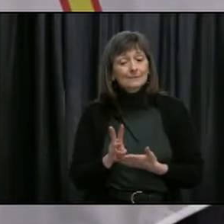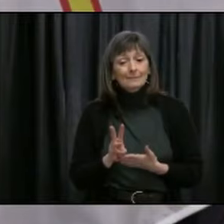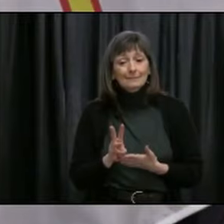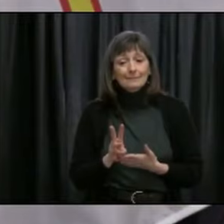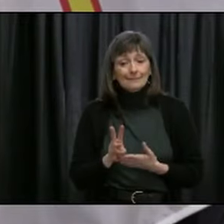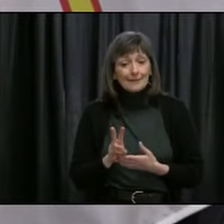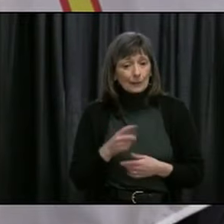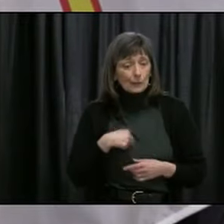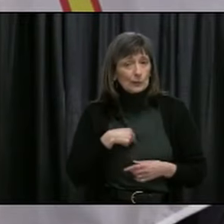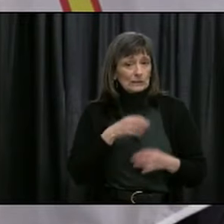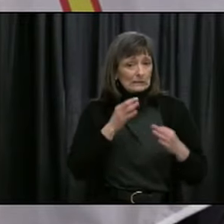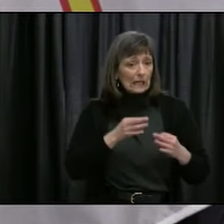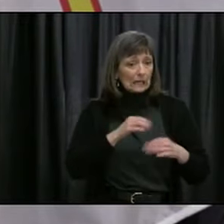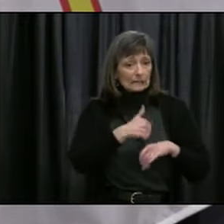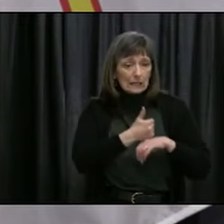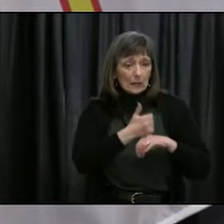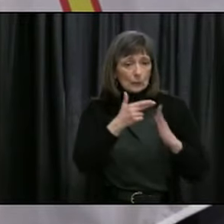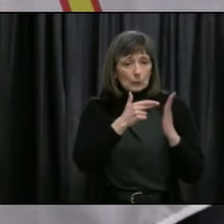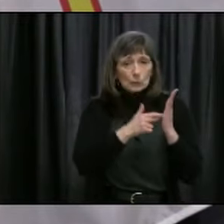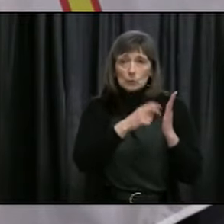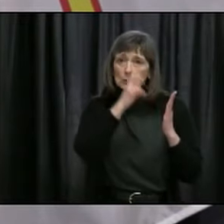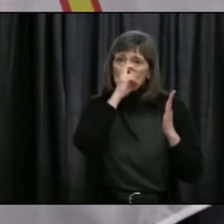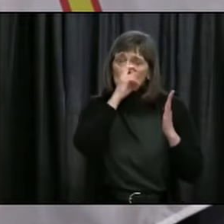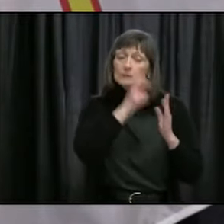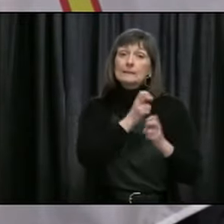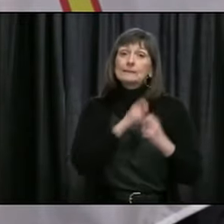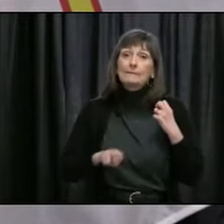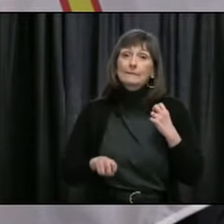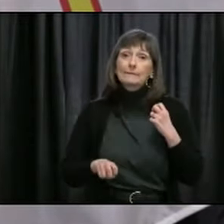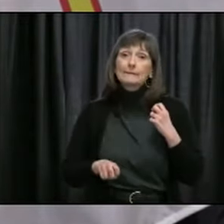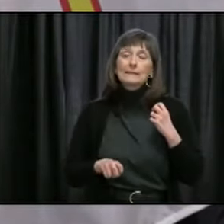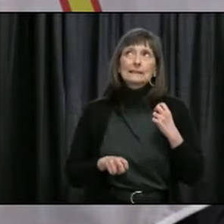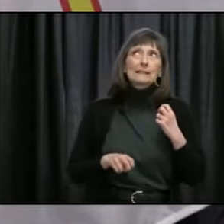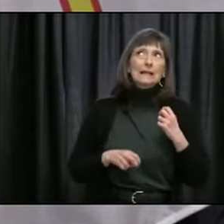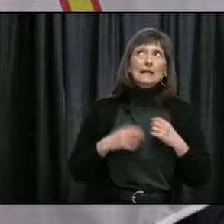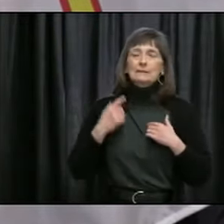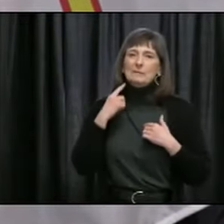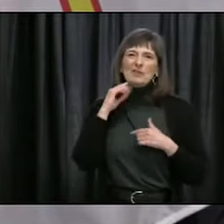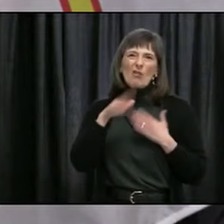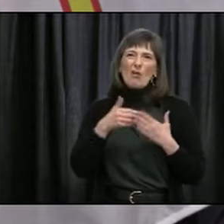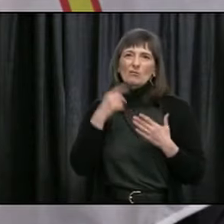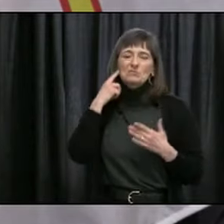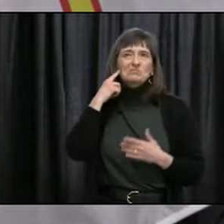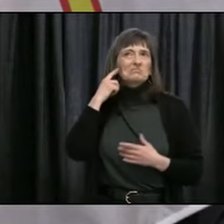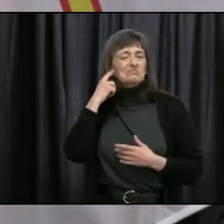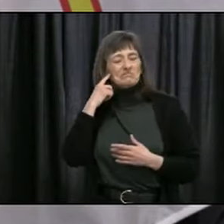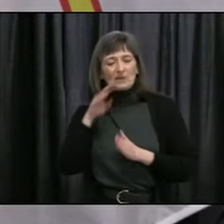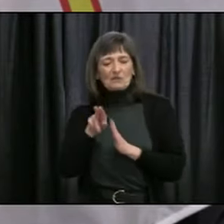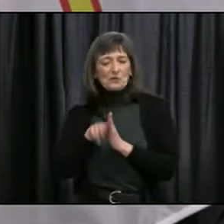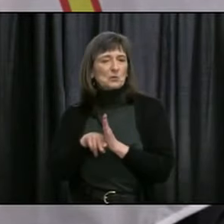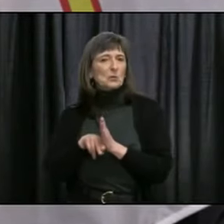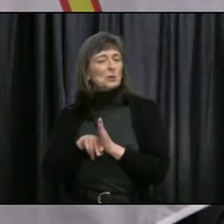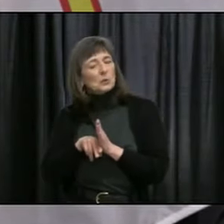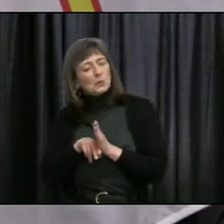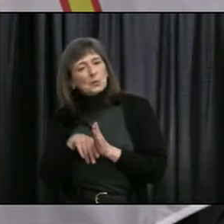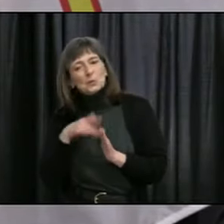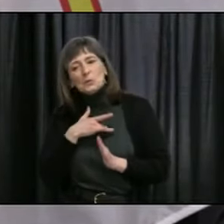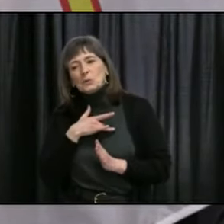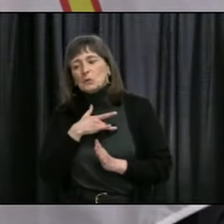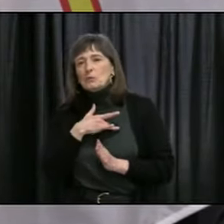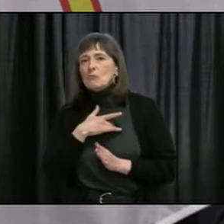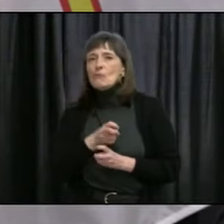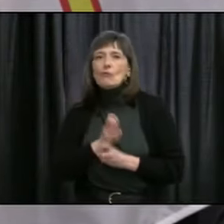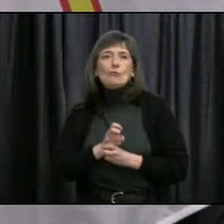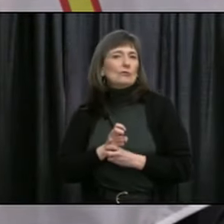tough decisions, and I think even about funerals, as all of us would have known family and friends that have had to deal with some